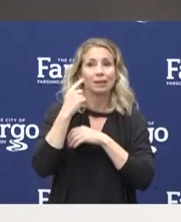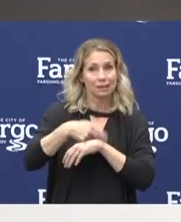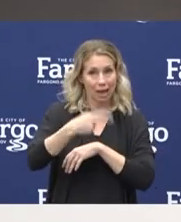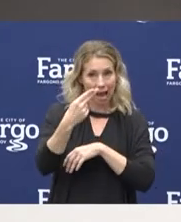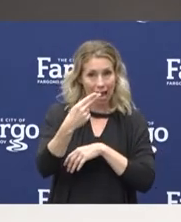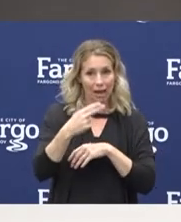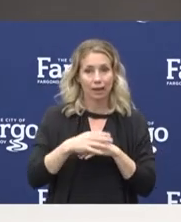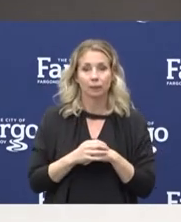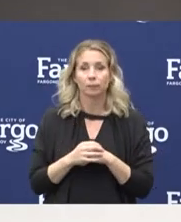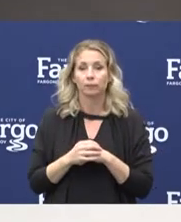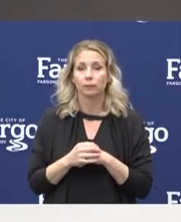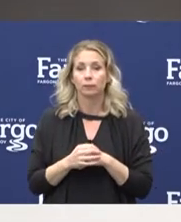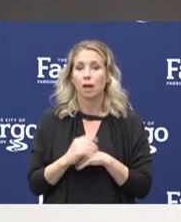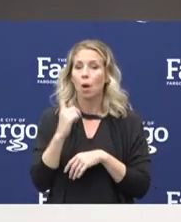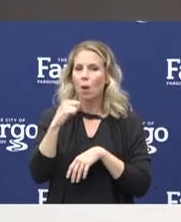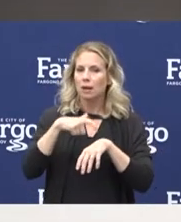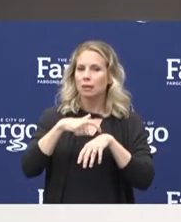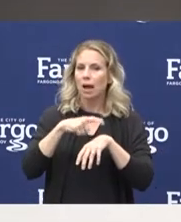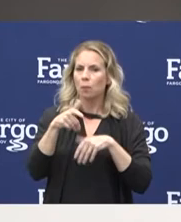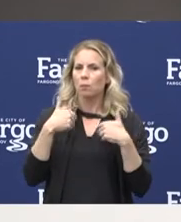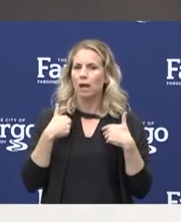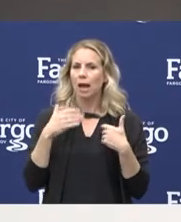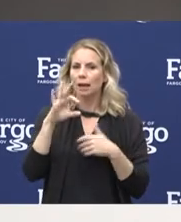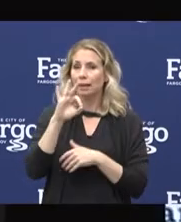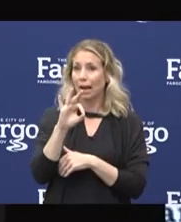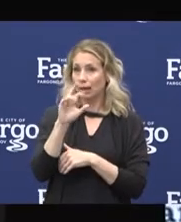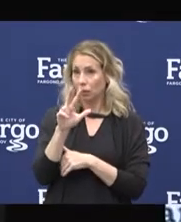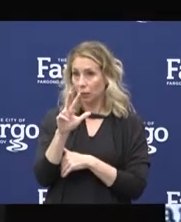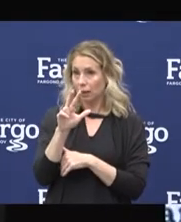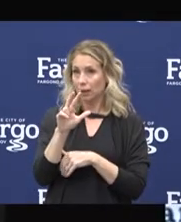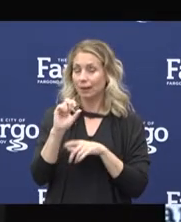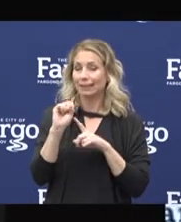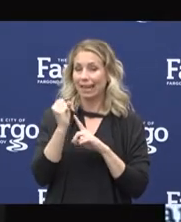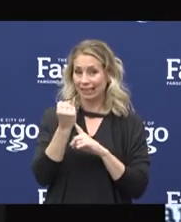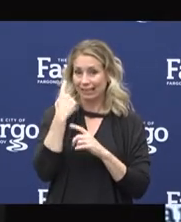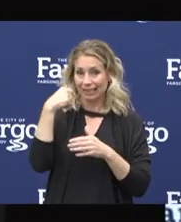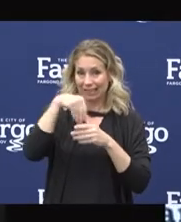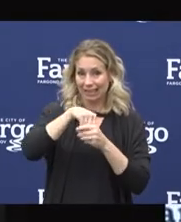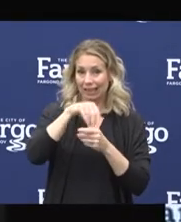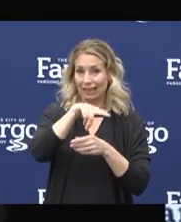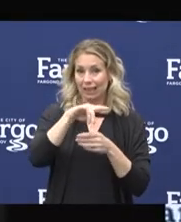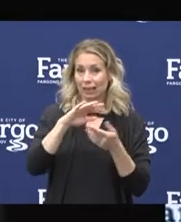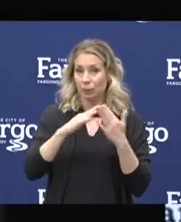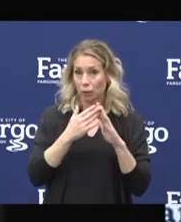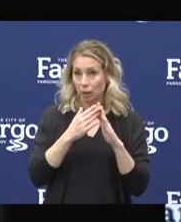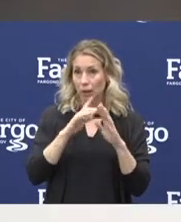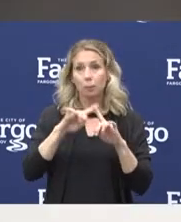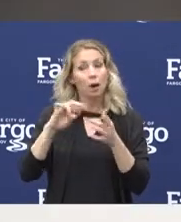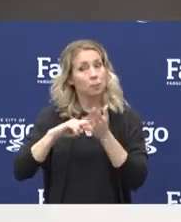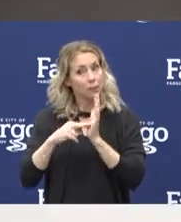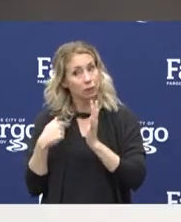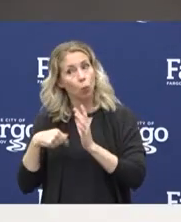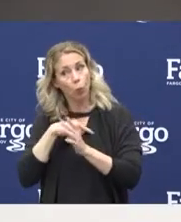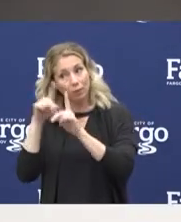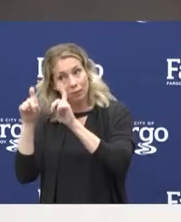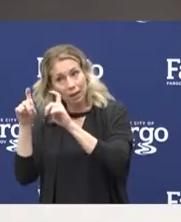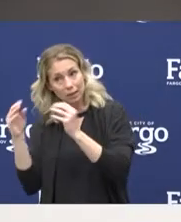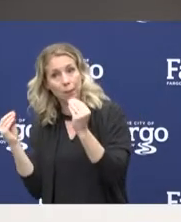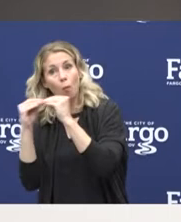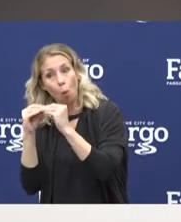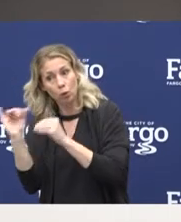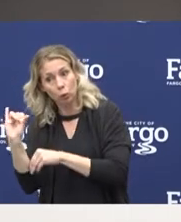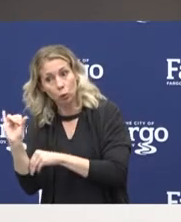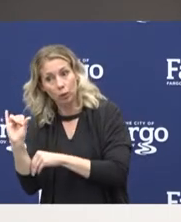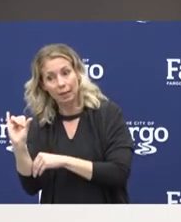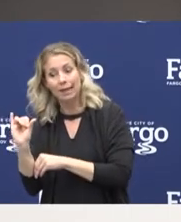One time, had a single high notes of 93 cases in the community, but that also means that we're testing more. By testing more,